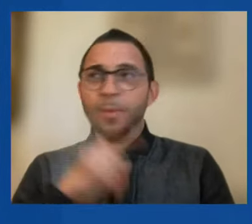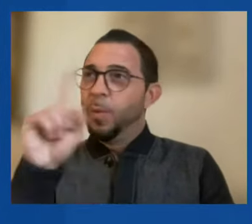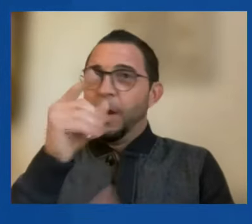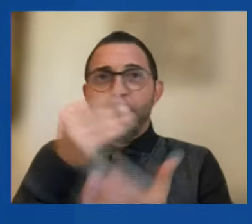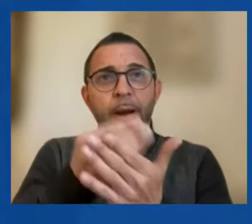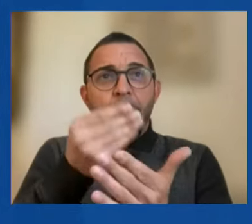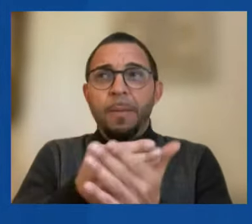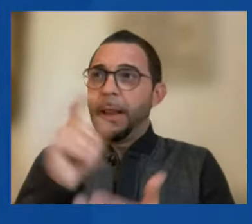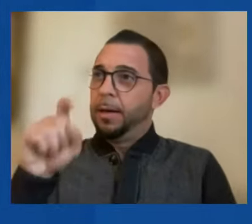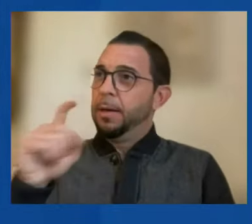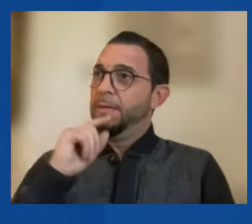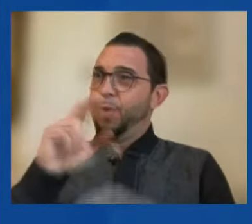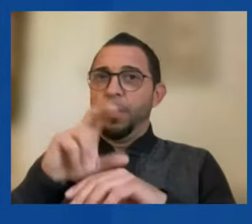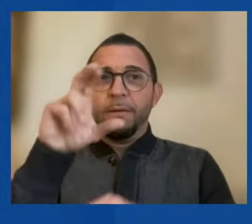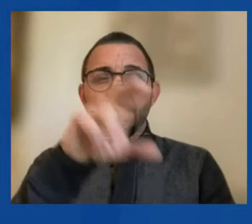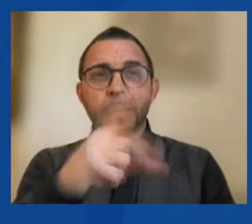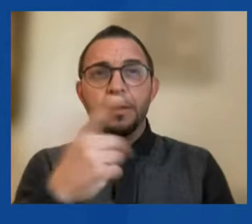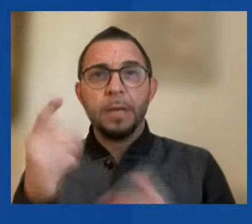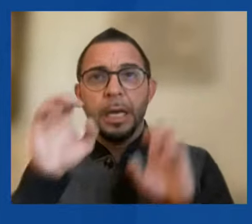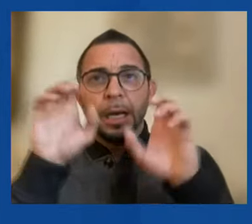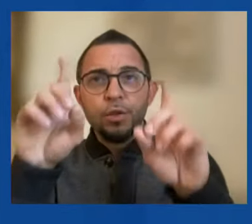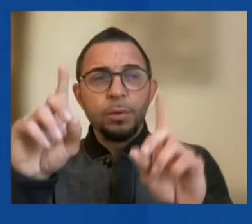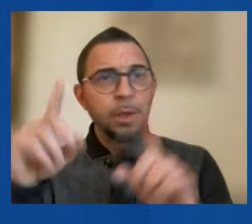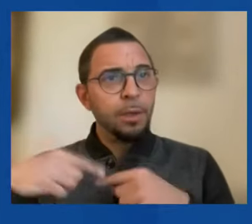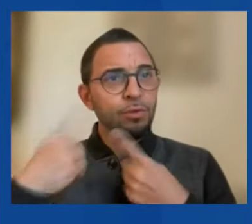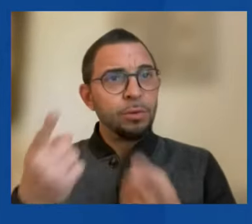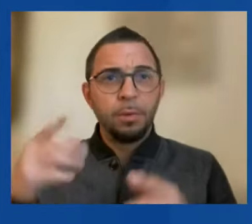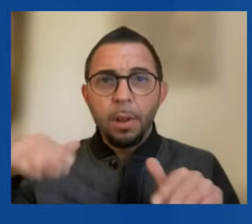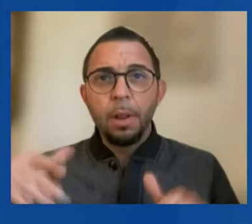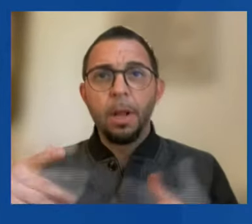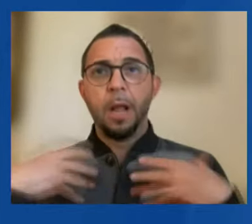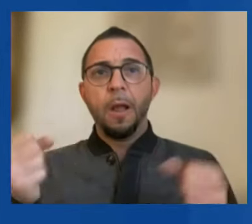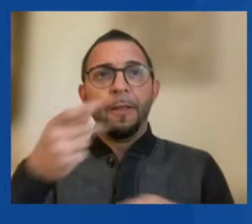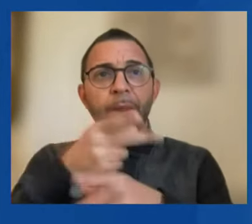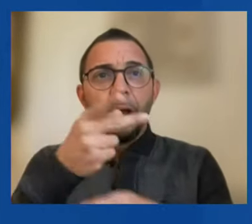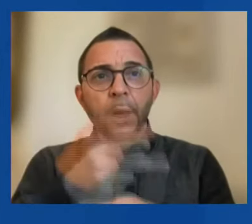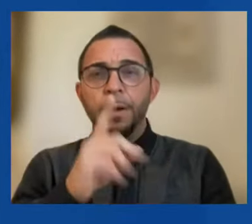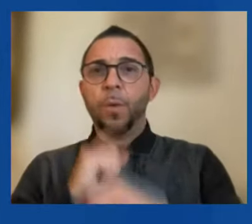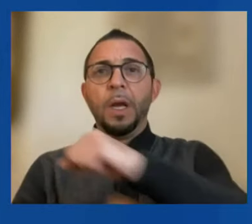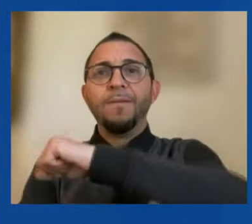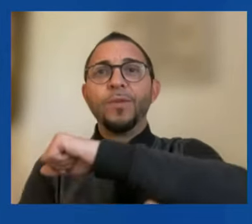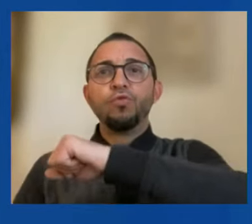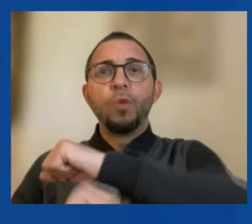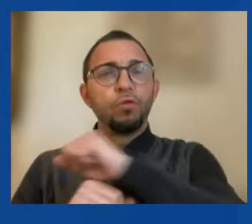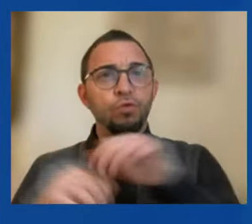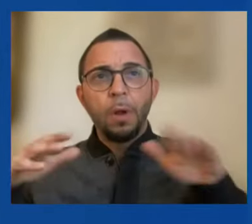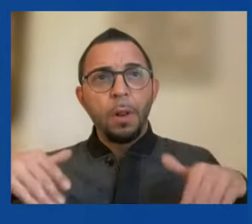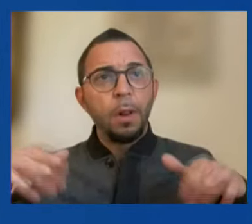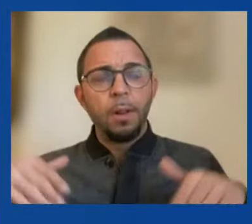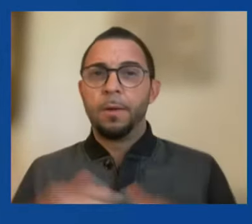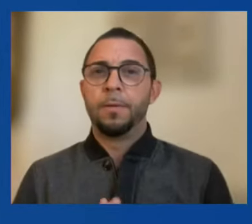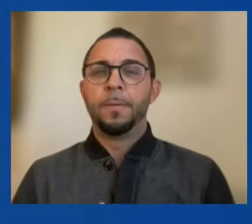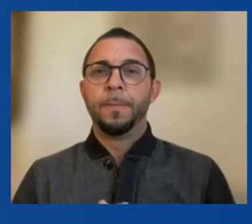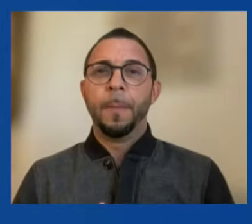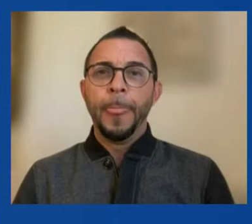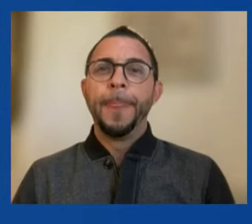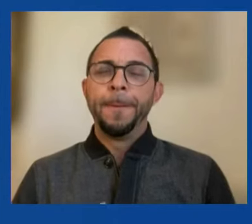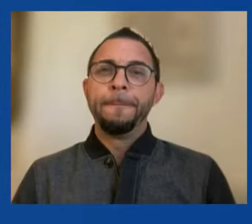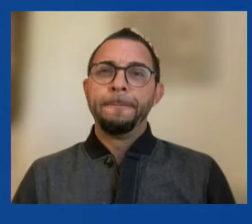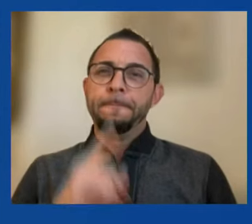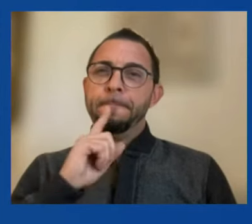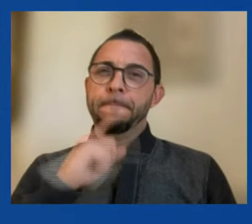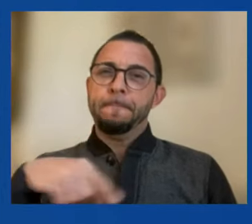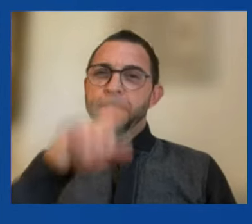in education, healthcare, and infrastructure. There is little doubt that there are huge